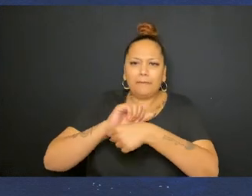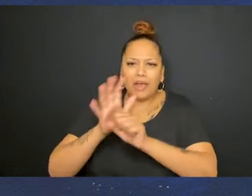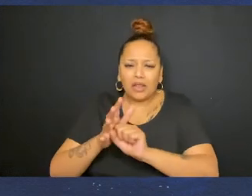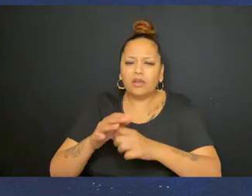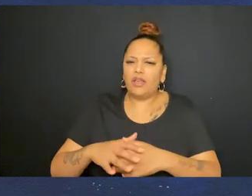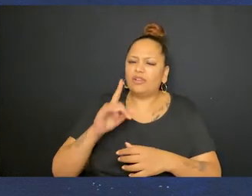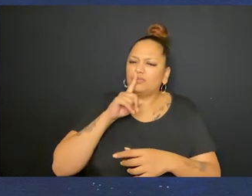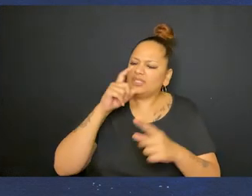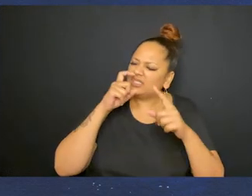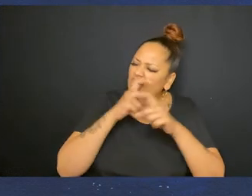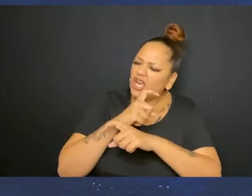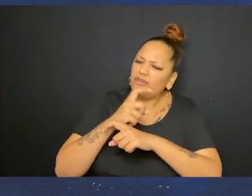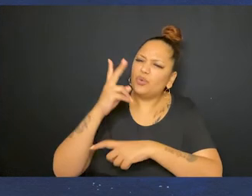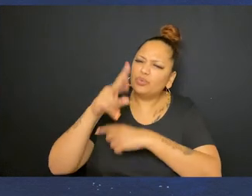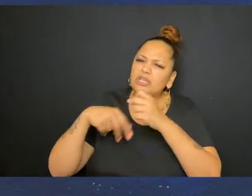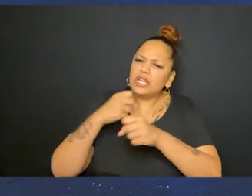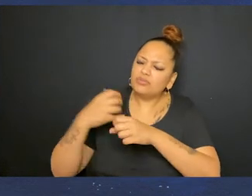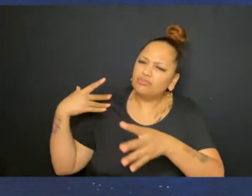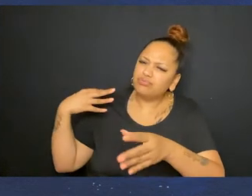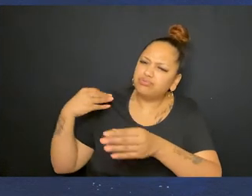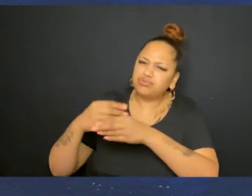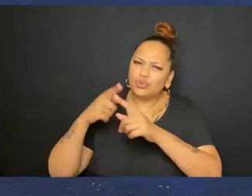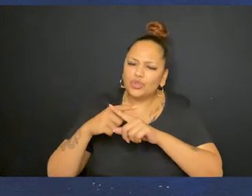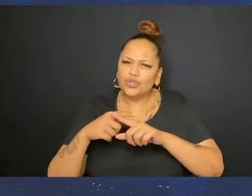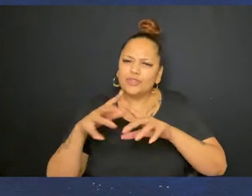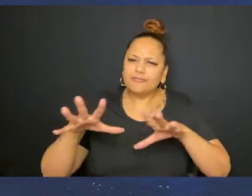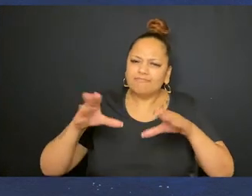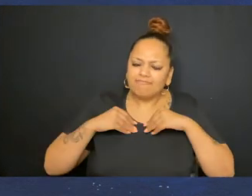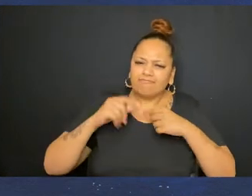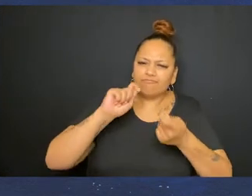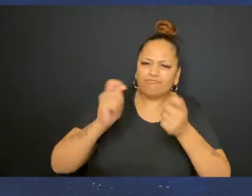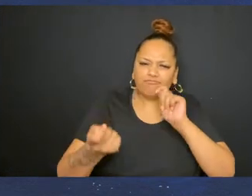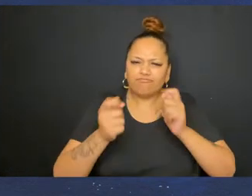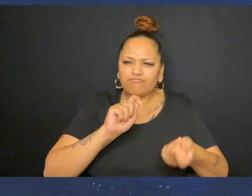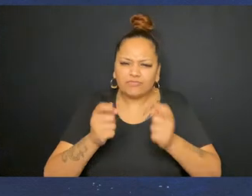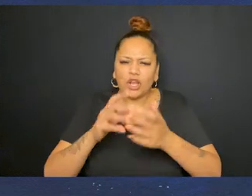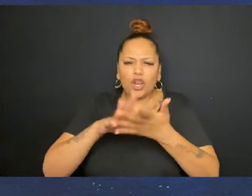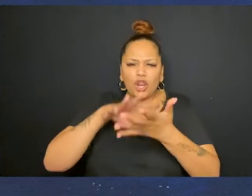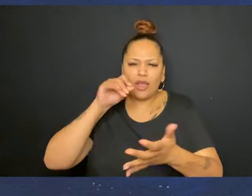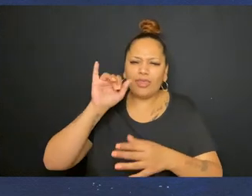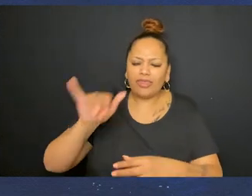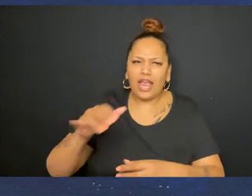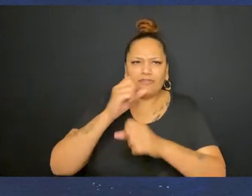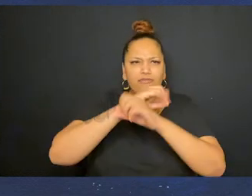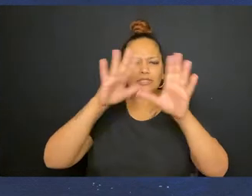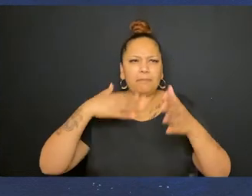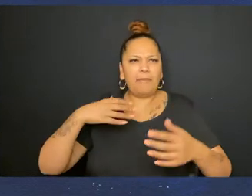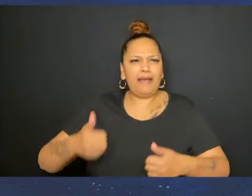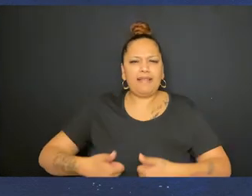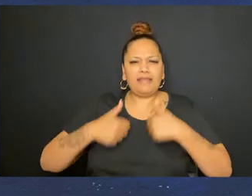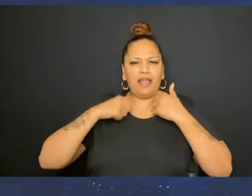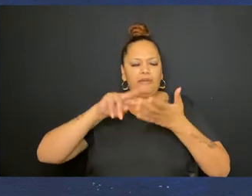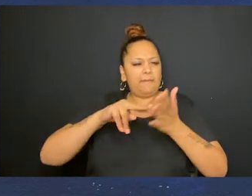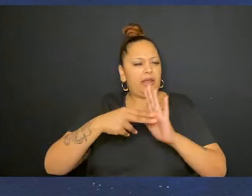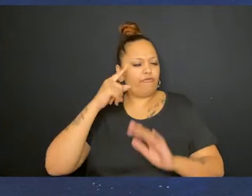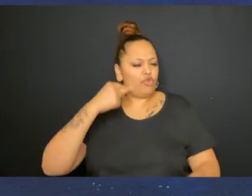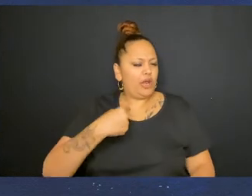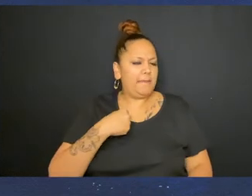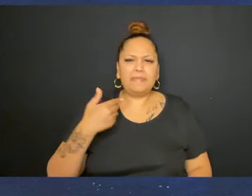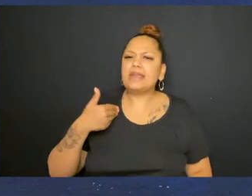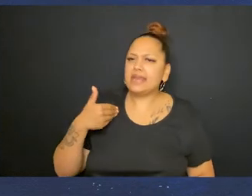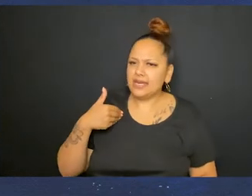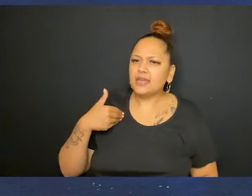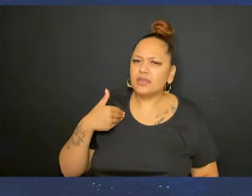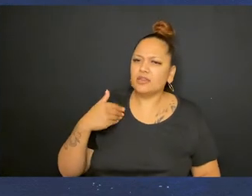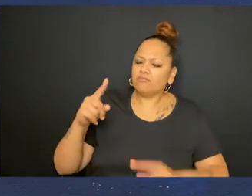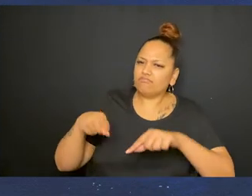the pandemic. And it's been a very difficult couple of years of adjusting and learning what this version of my life means